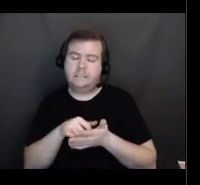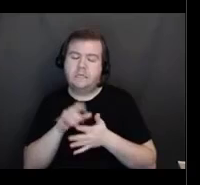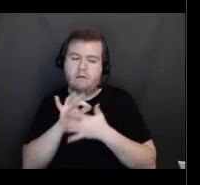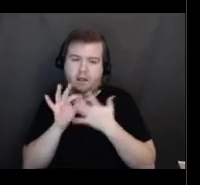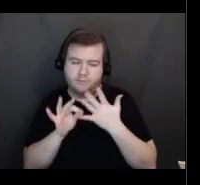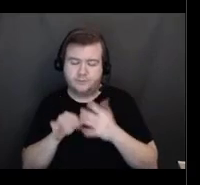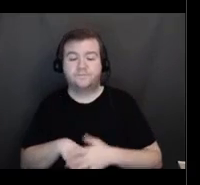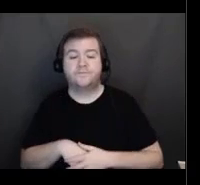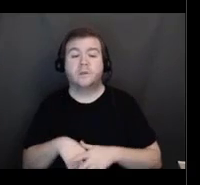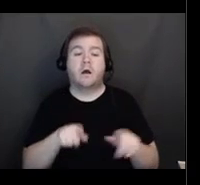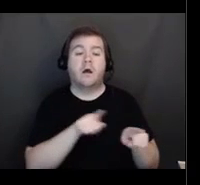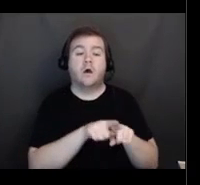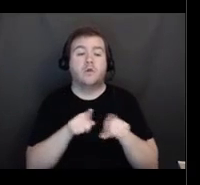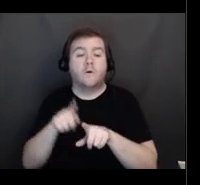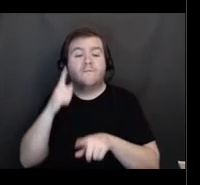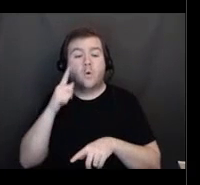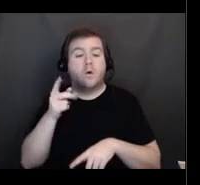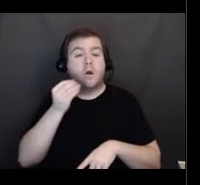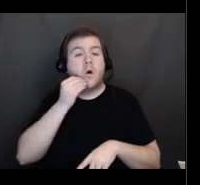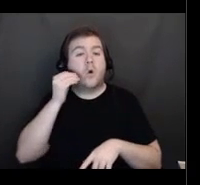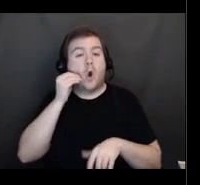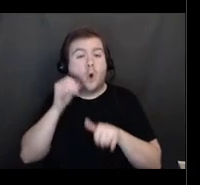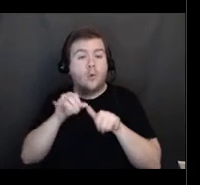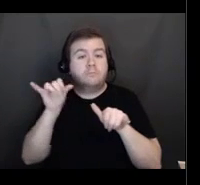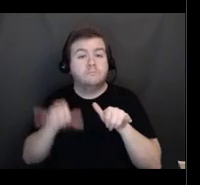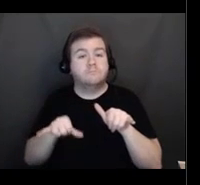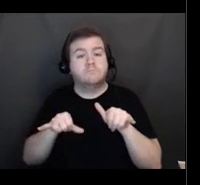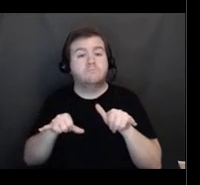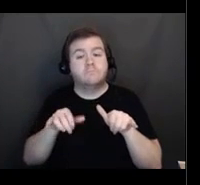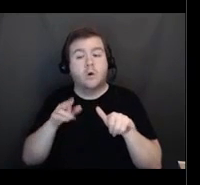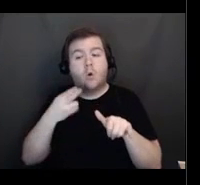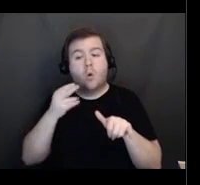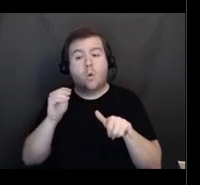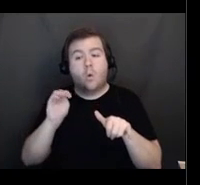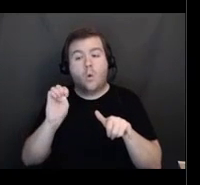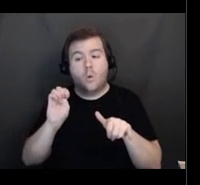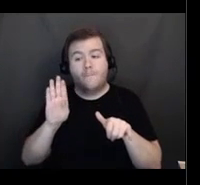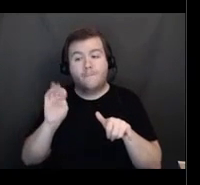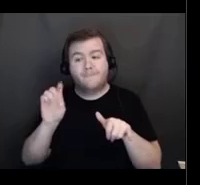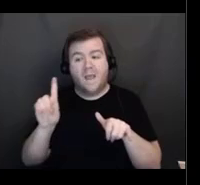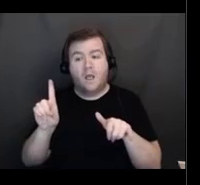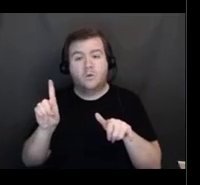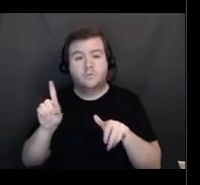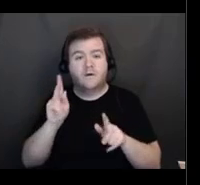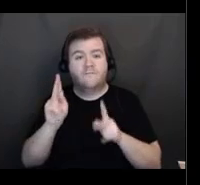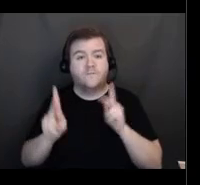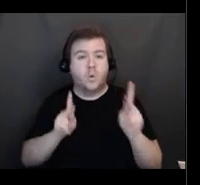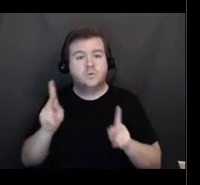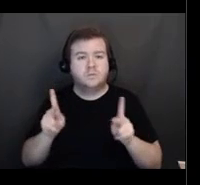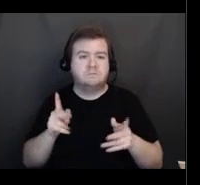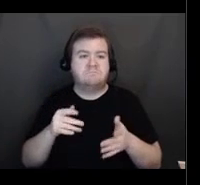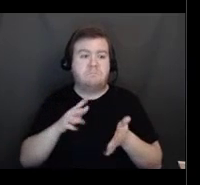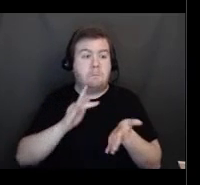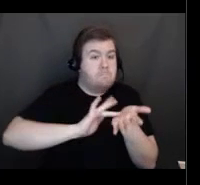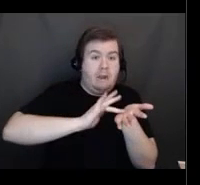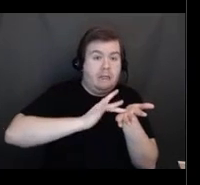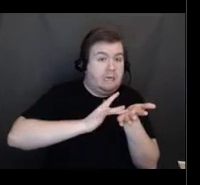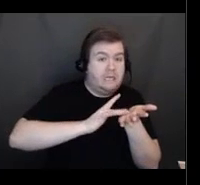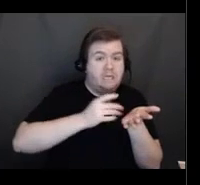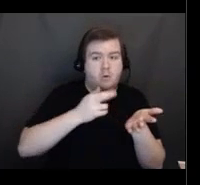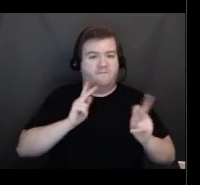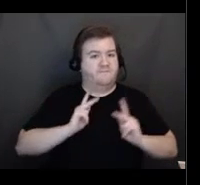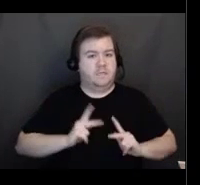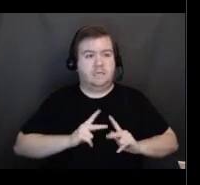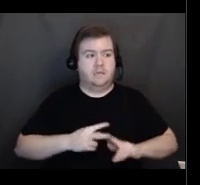And if you are assisting someone who is medically or physically homebound and would like to receive a COVID-19 vaccine at home,